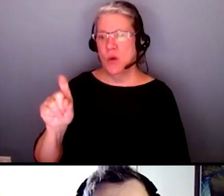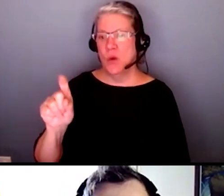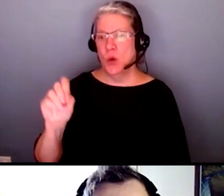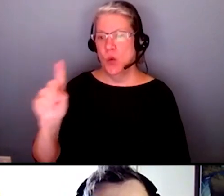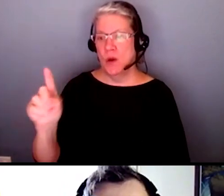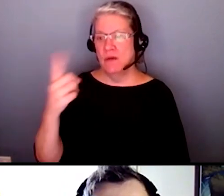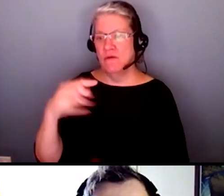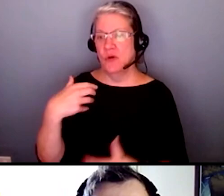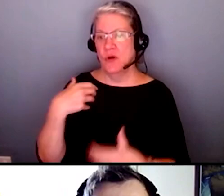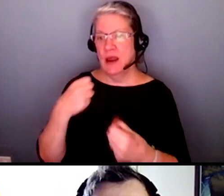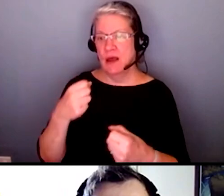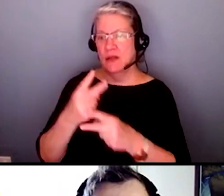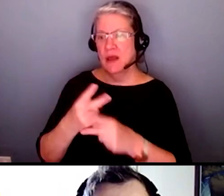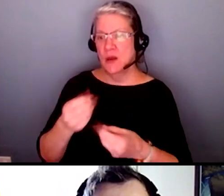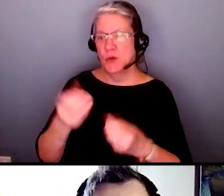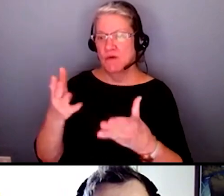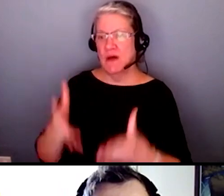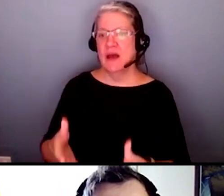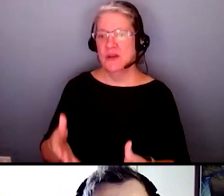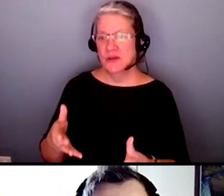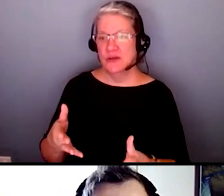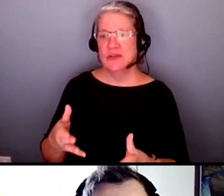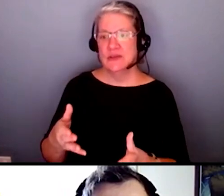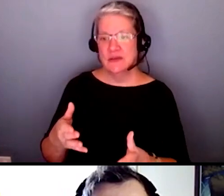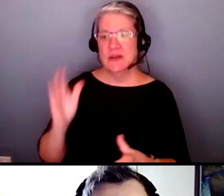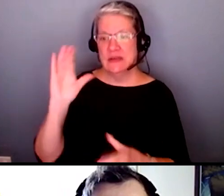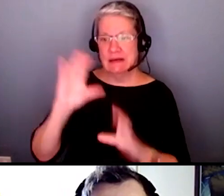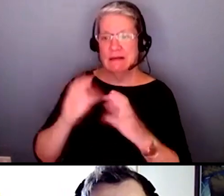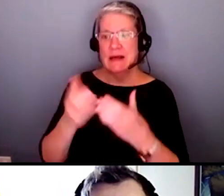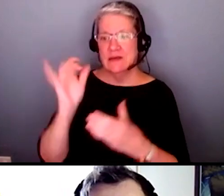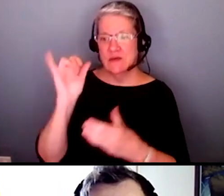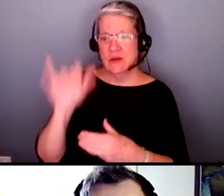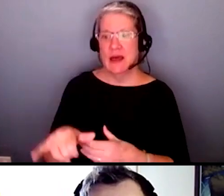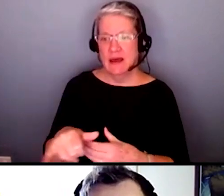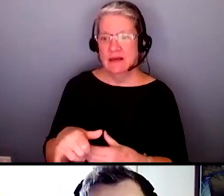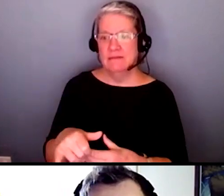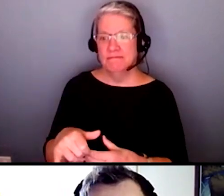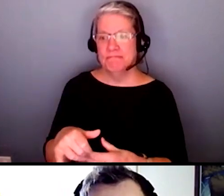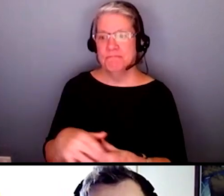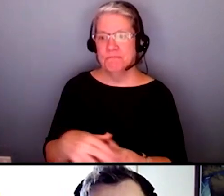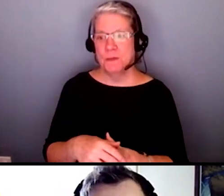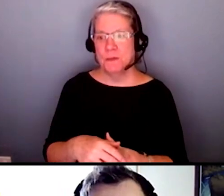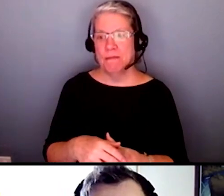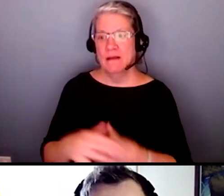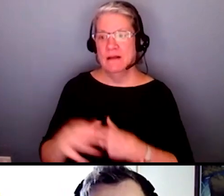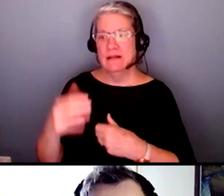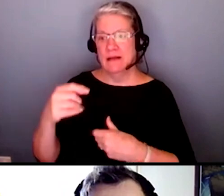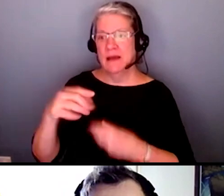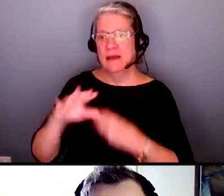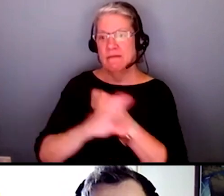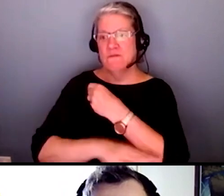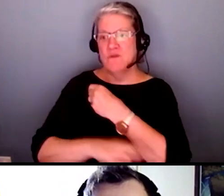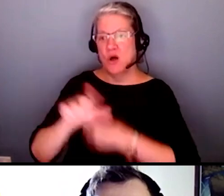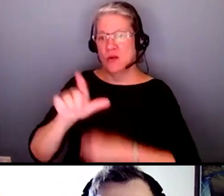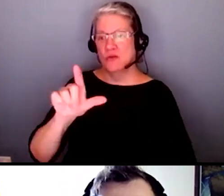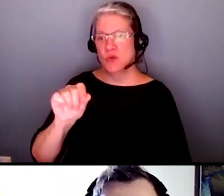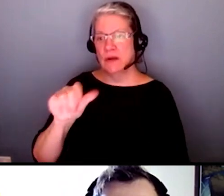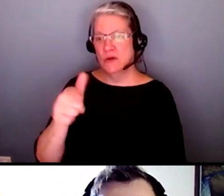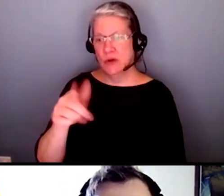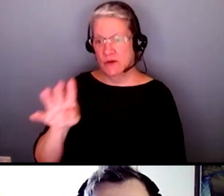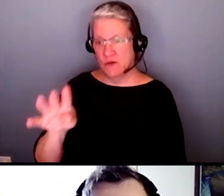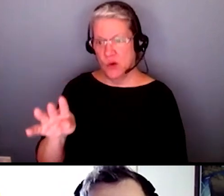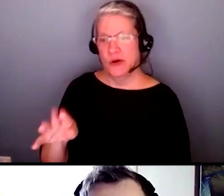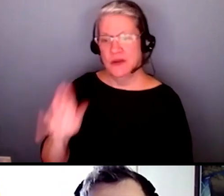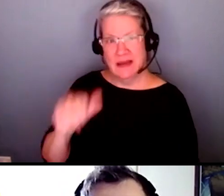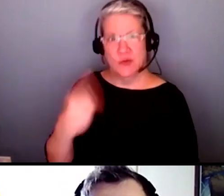um nine key topics will be discussed i think that's a first step and there's obviously more that we can do